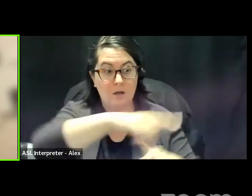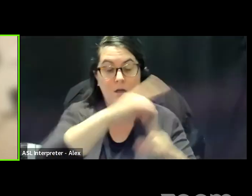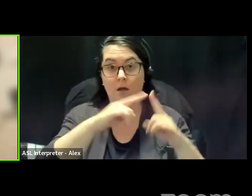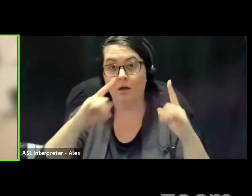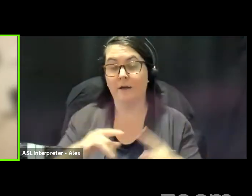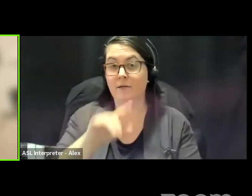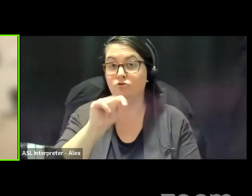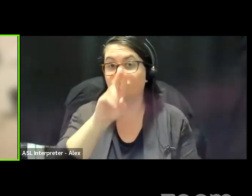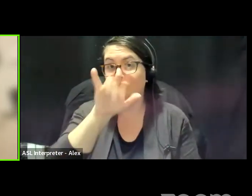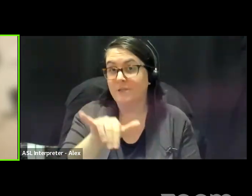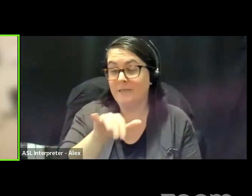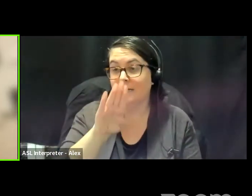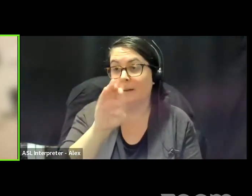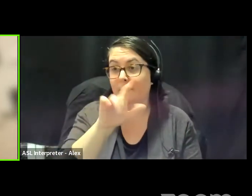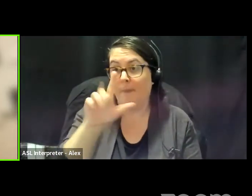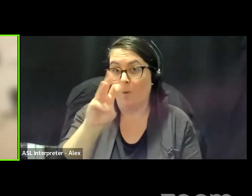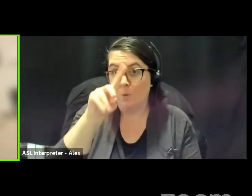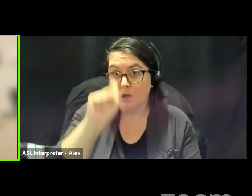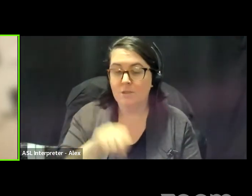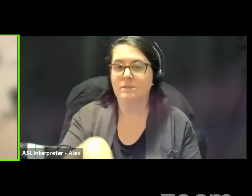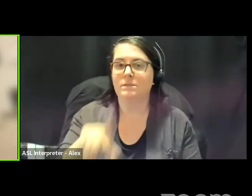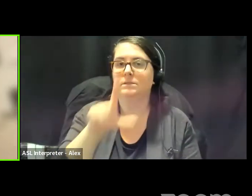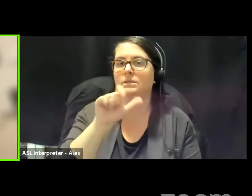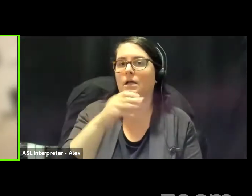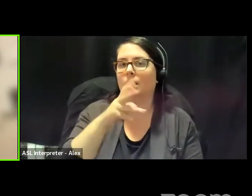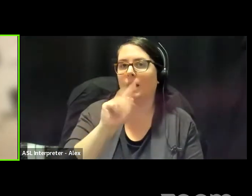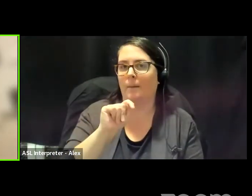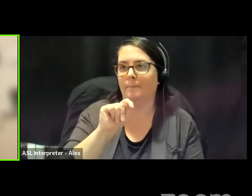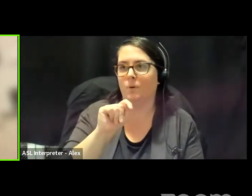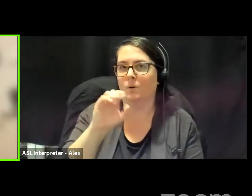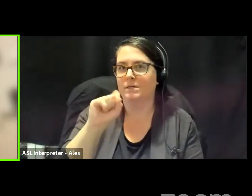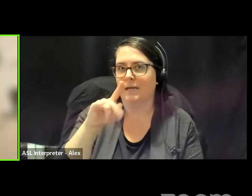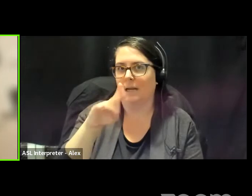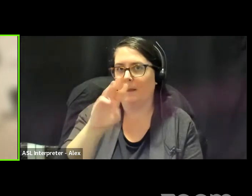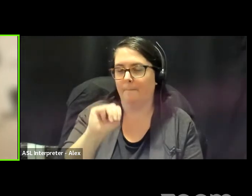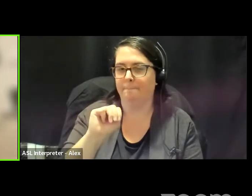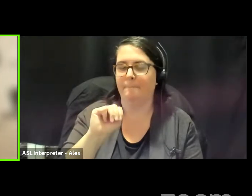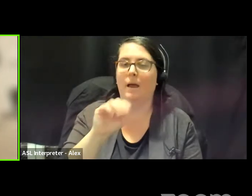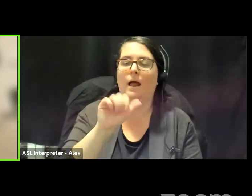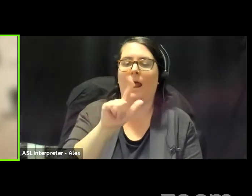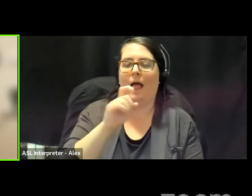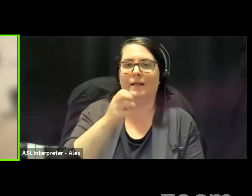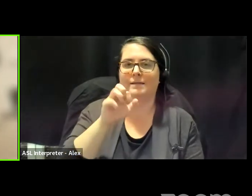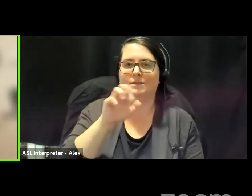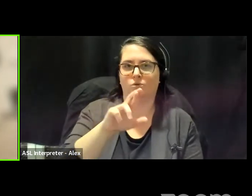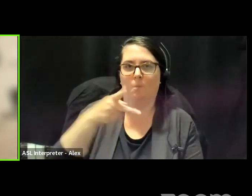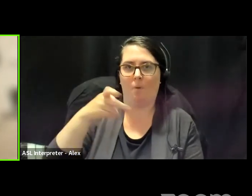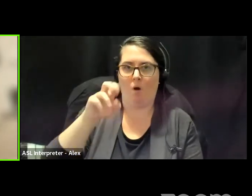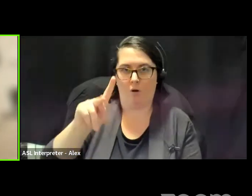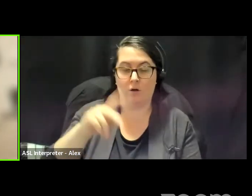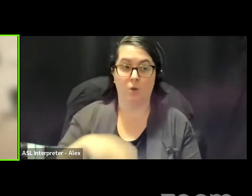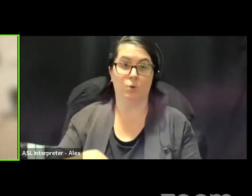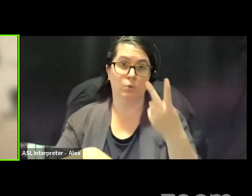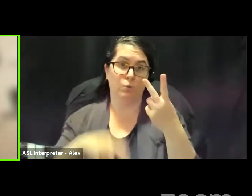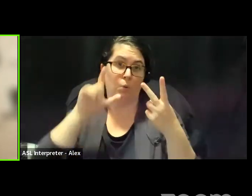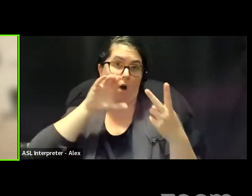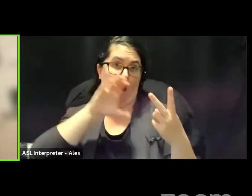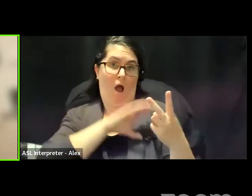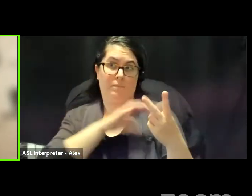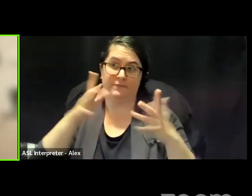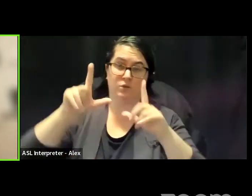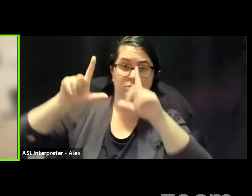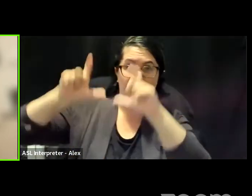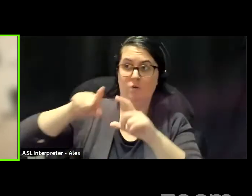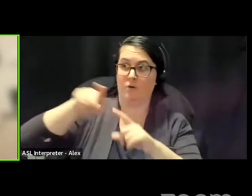Bellwoods, Lamport Stadium, and Alexandra Park. Two cops were photographed wearing thin blue line